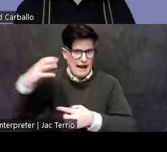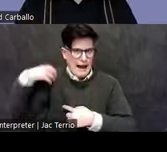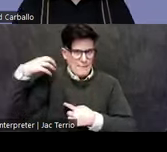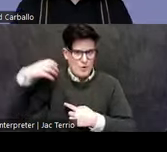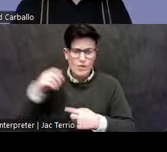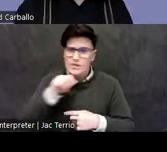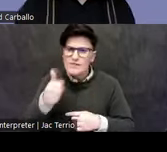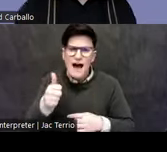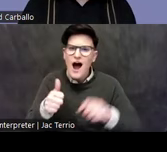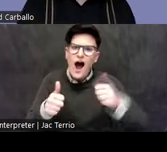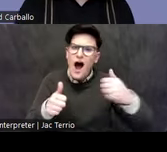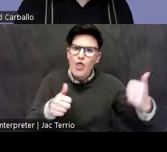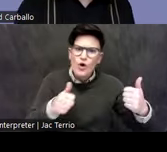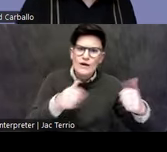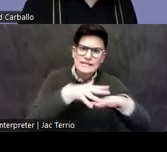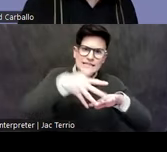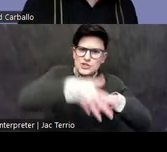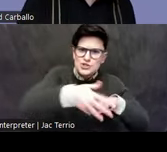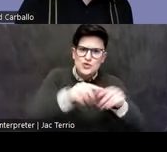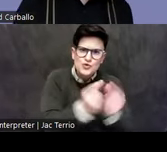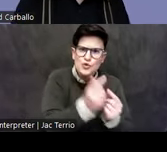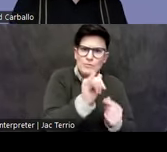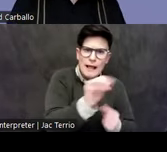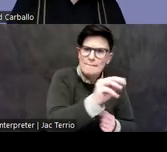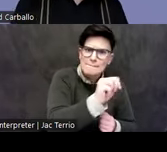groups like the Maya, the Zapotec or the Tlaxcotec.